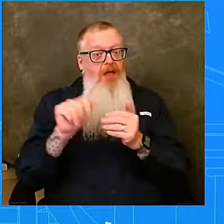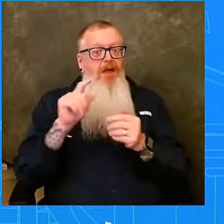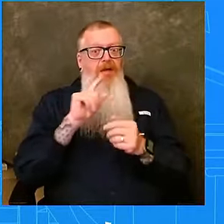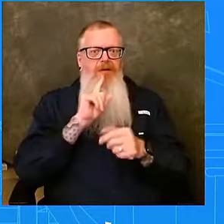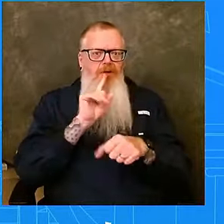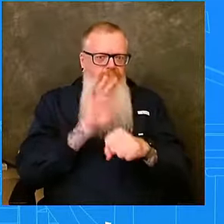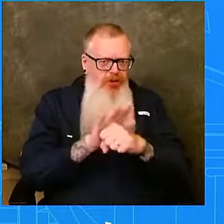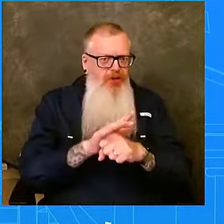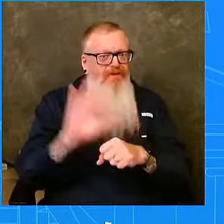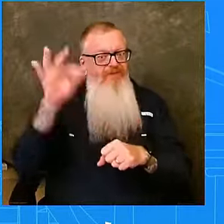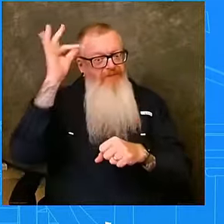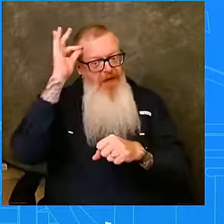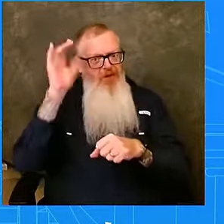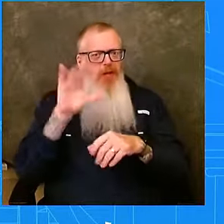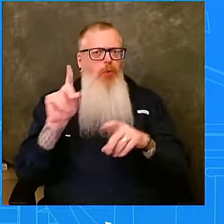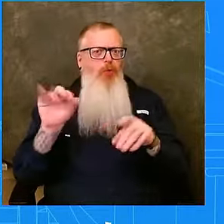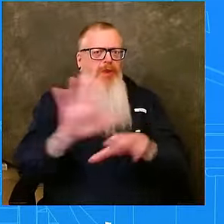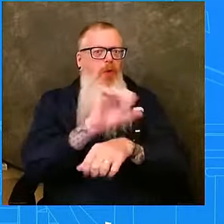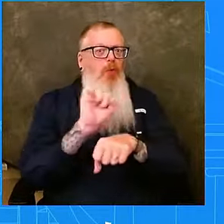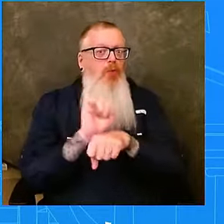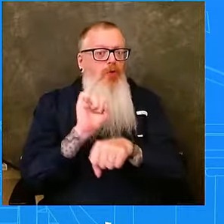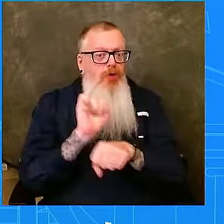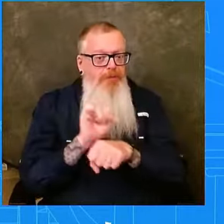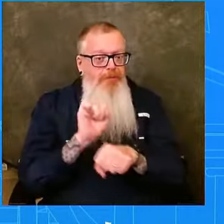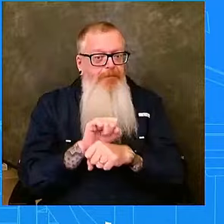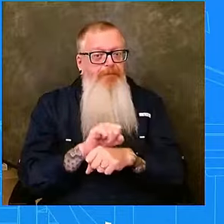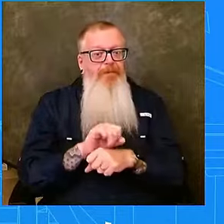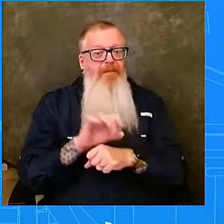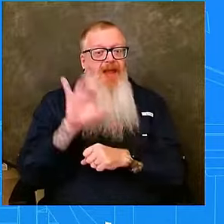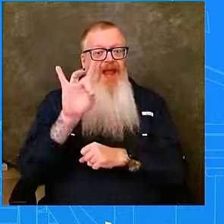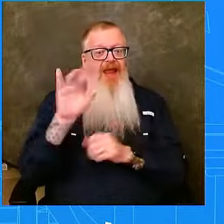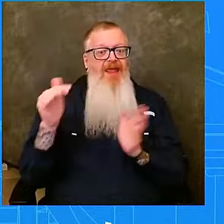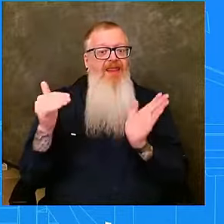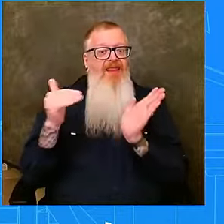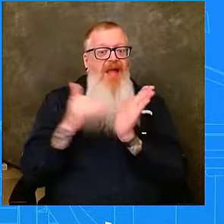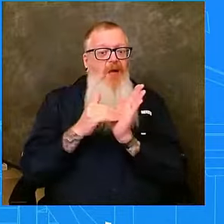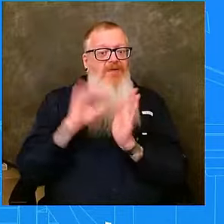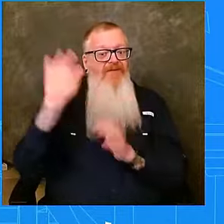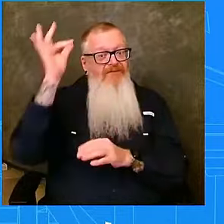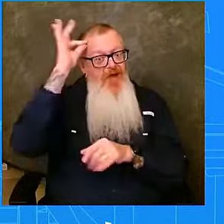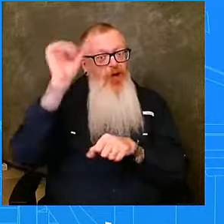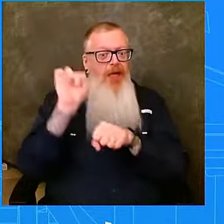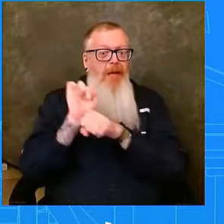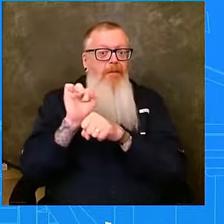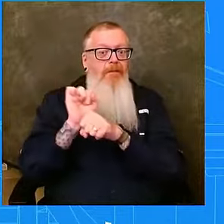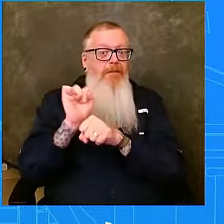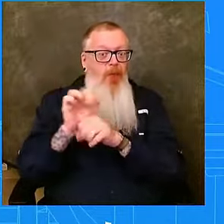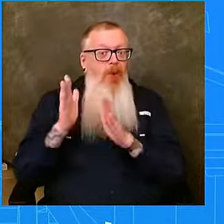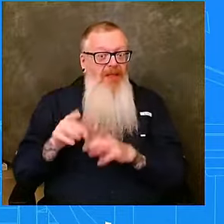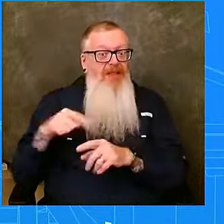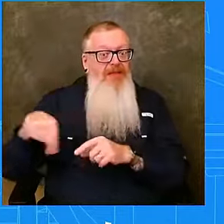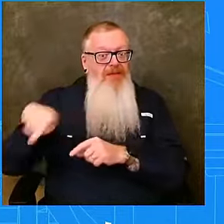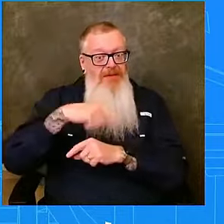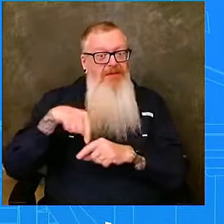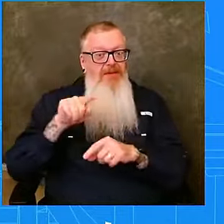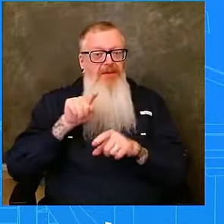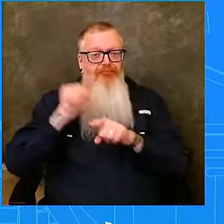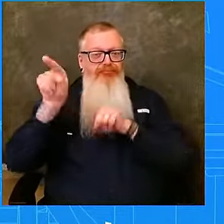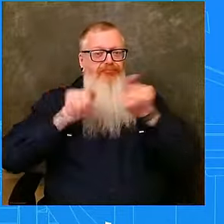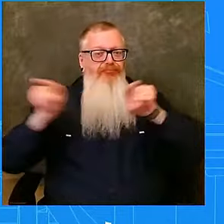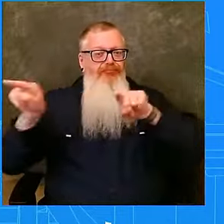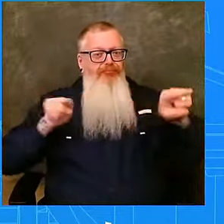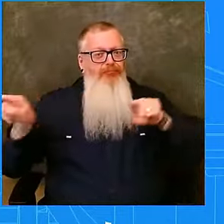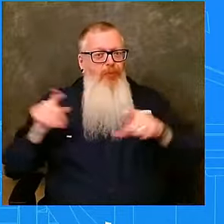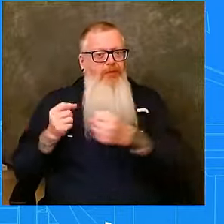are deployed, including FEMA disaster survivor assistance teams that are in the neighborhoods across